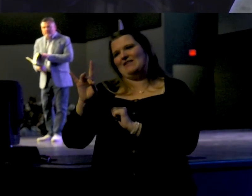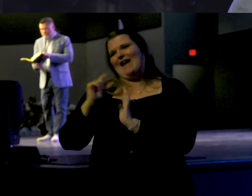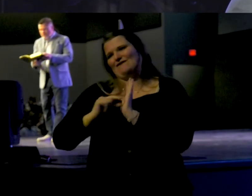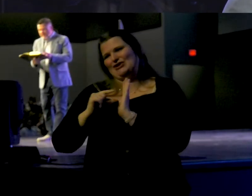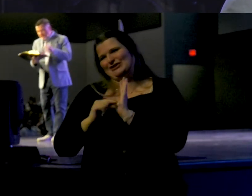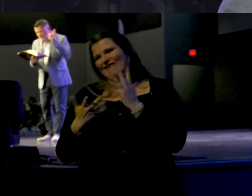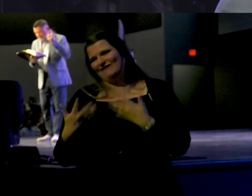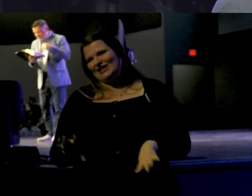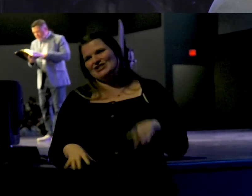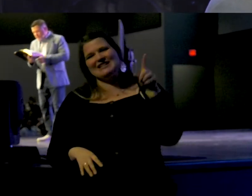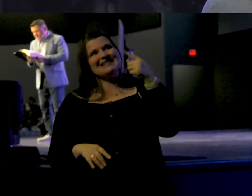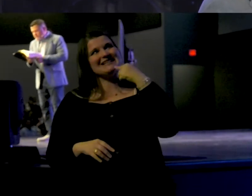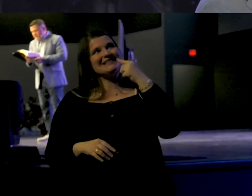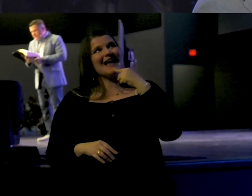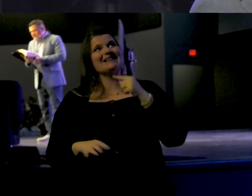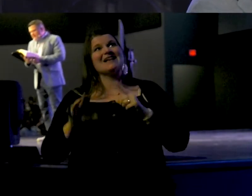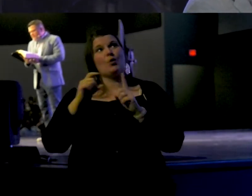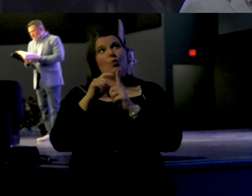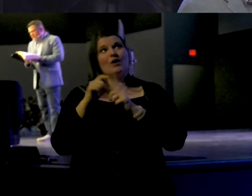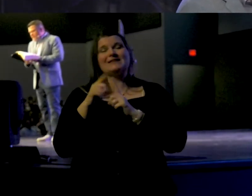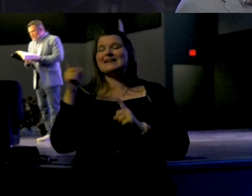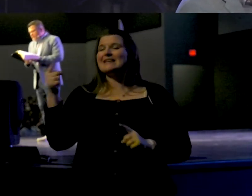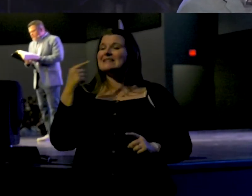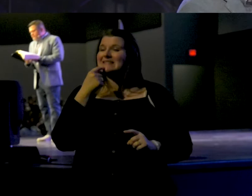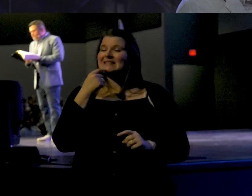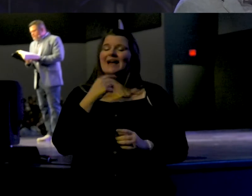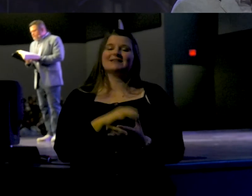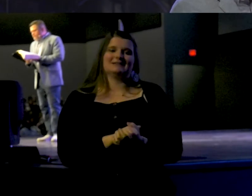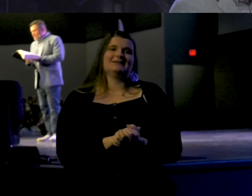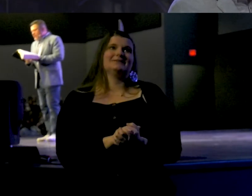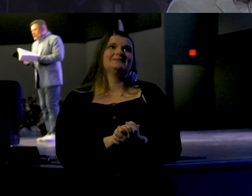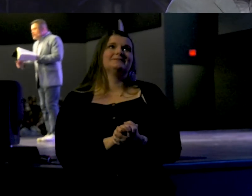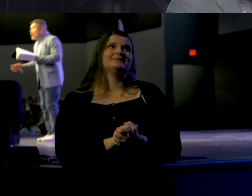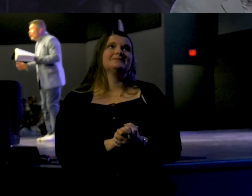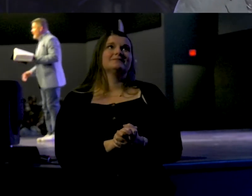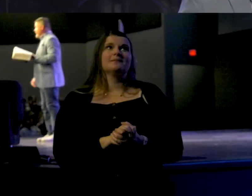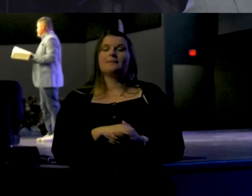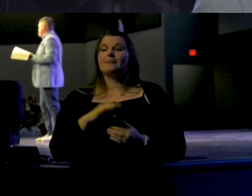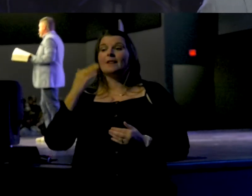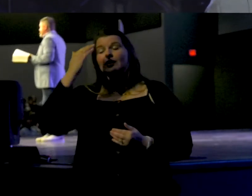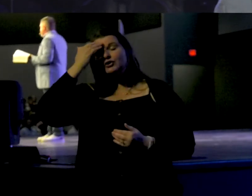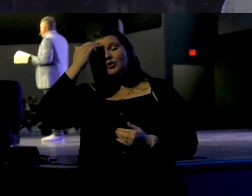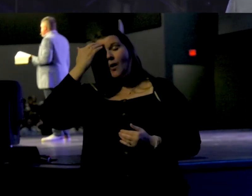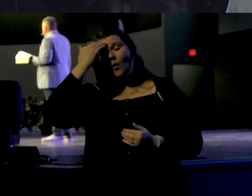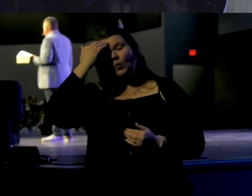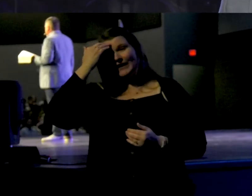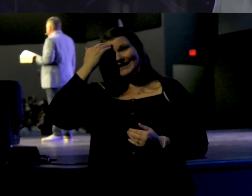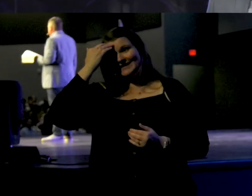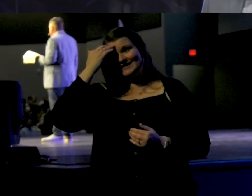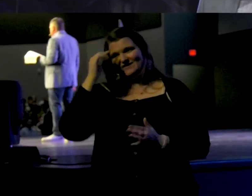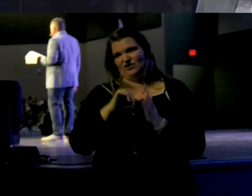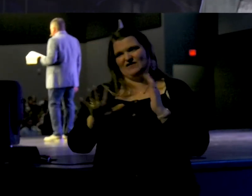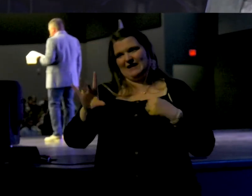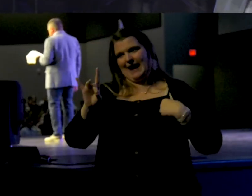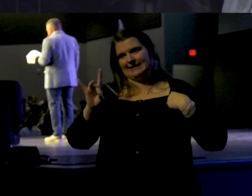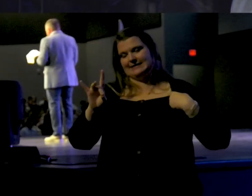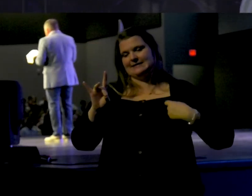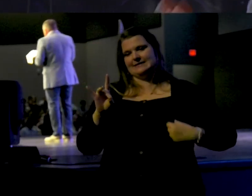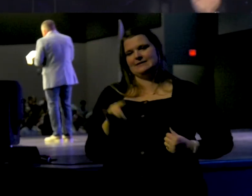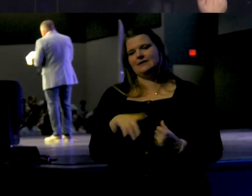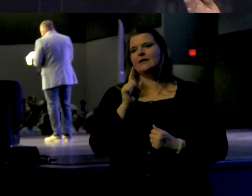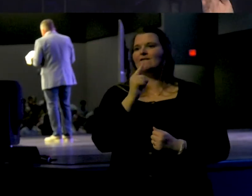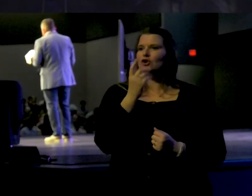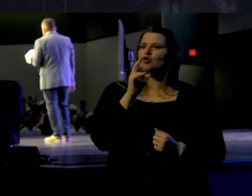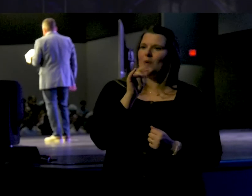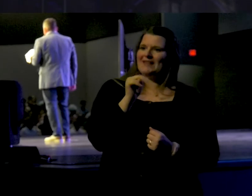Let me show you what I mean. He says these words. He says, knowing, last phrase, verse 58, 1 Corinthians 15,